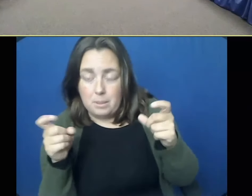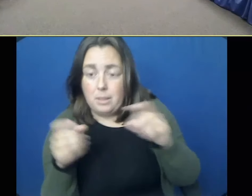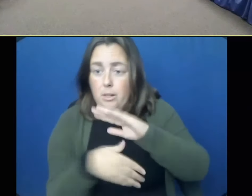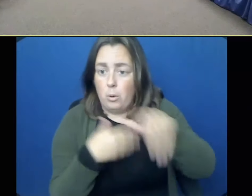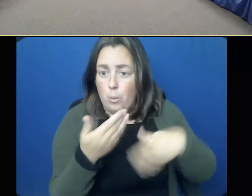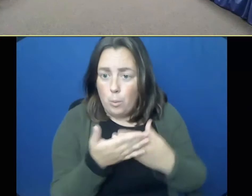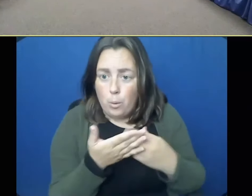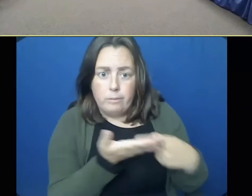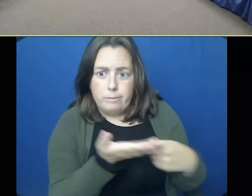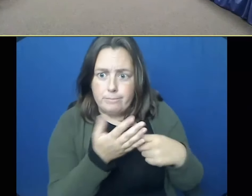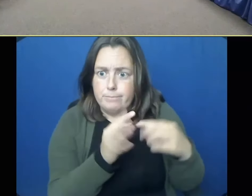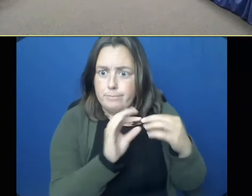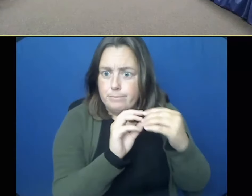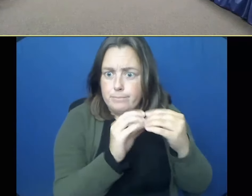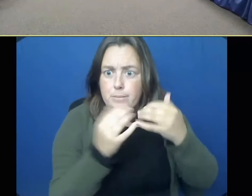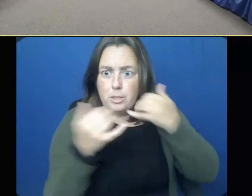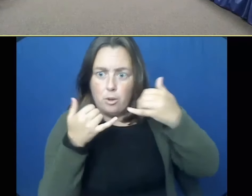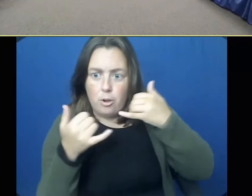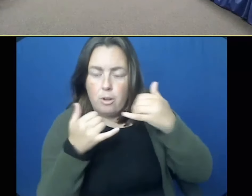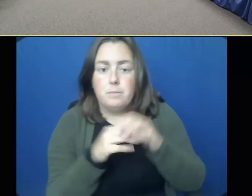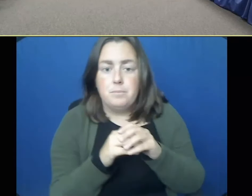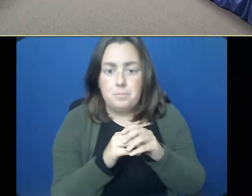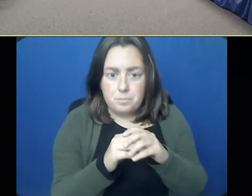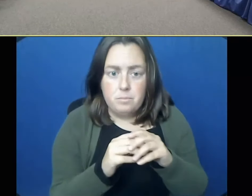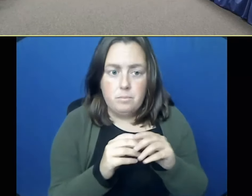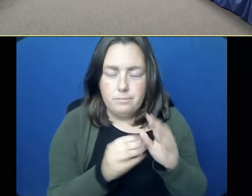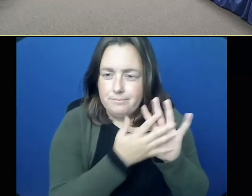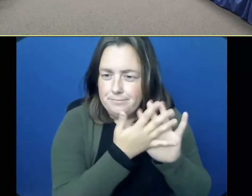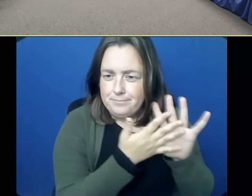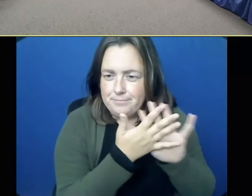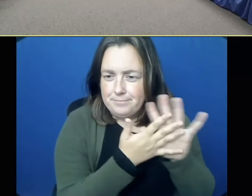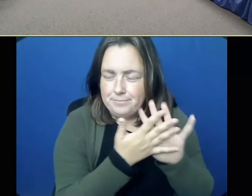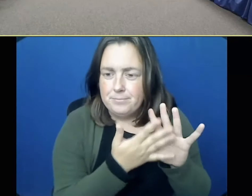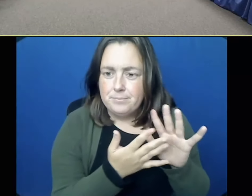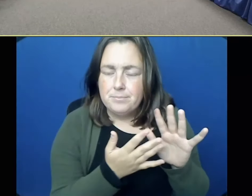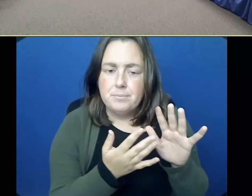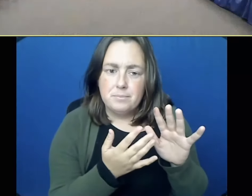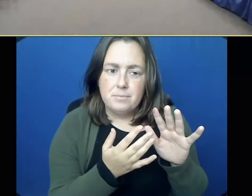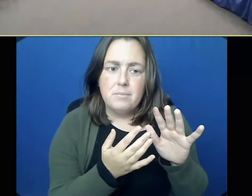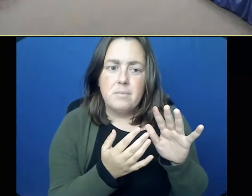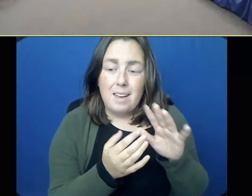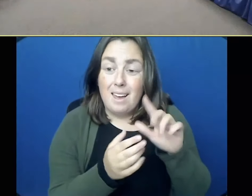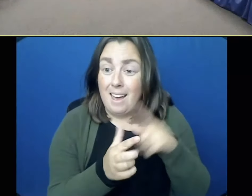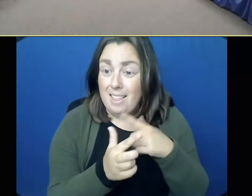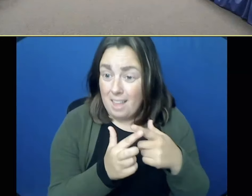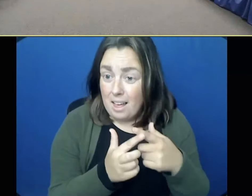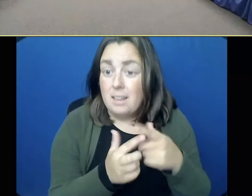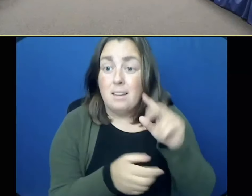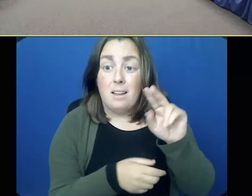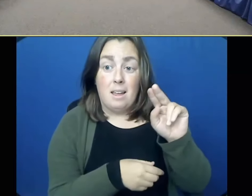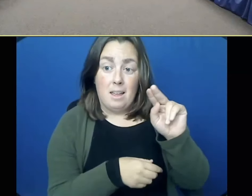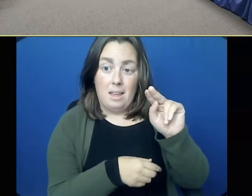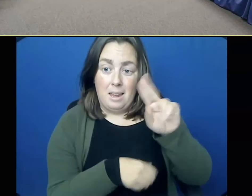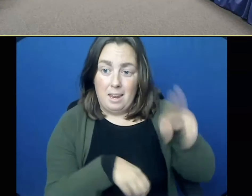problems, especially those of us as a suburban district or suburban districts. Um, and then we have the national weather service